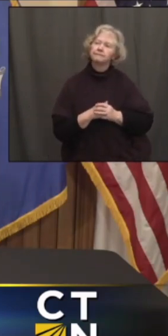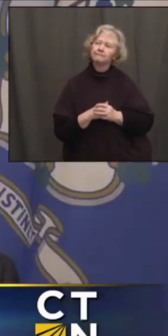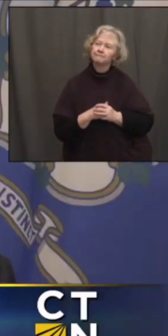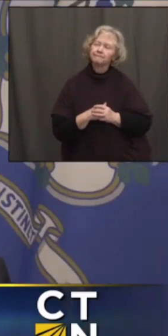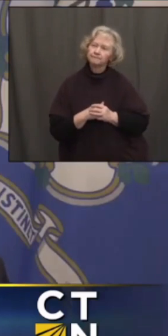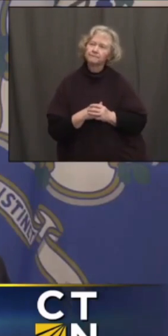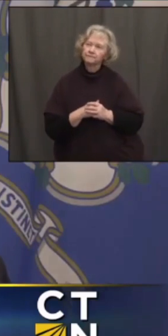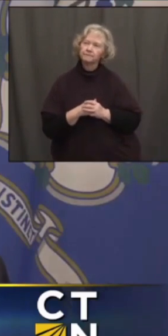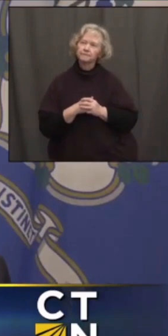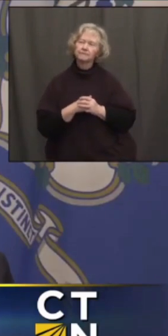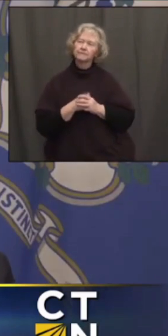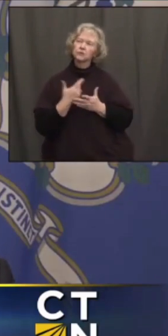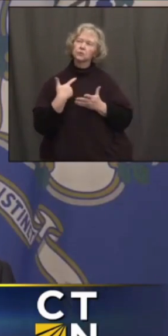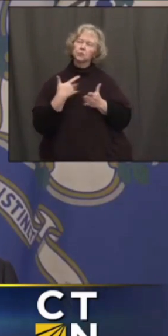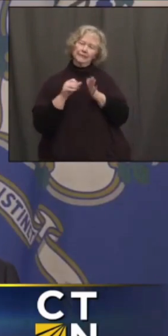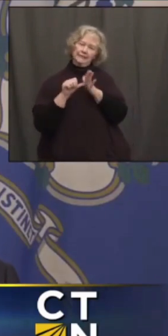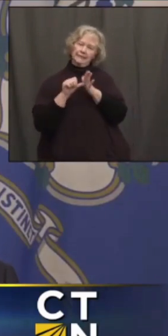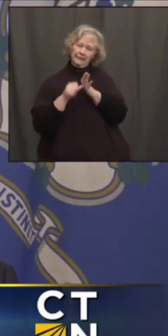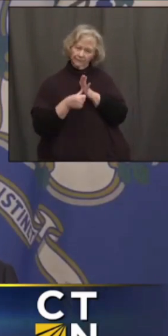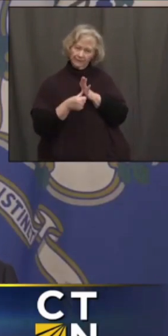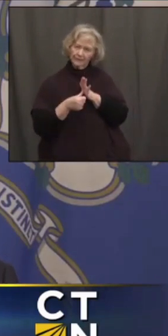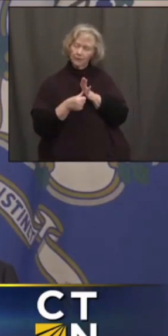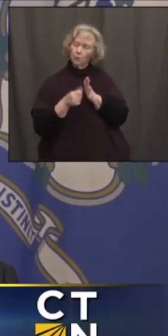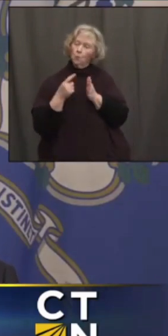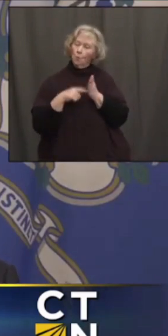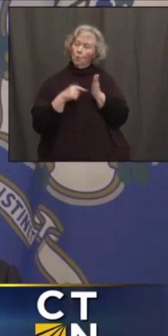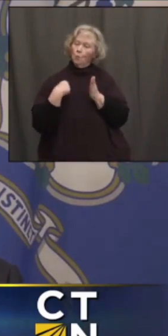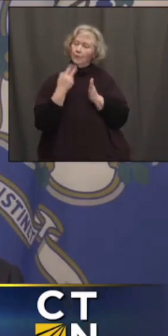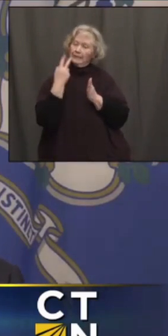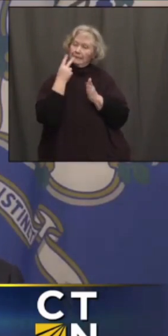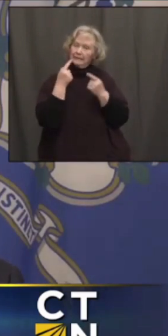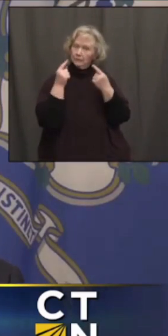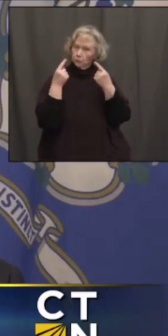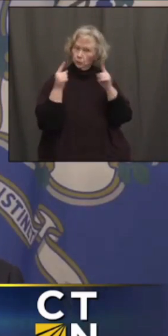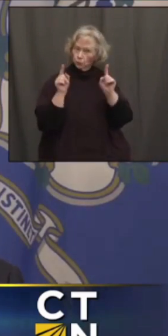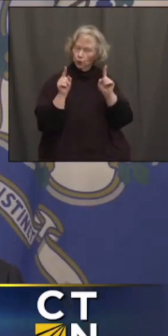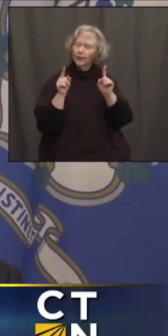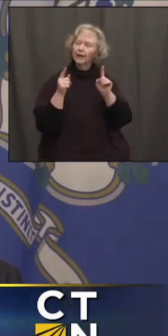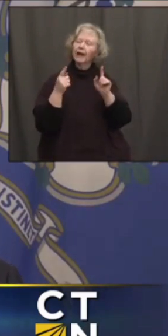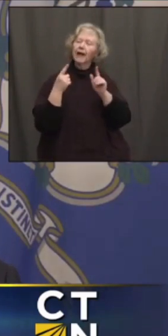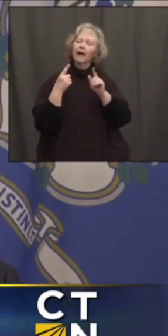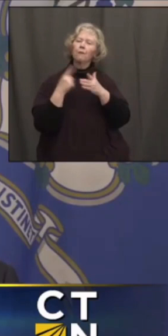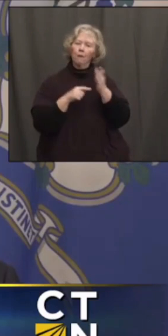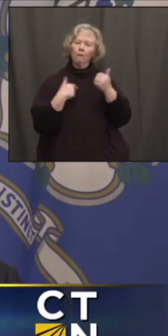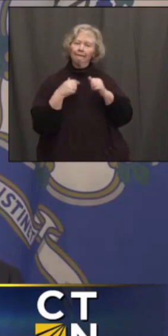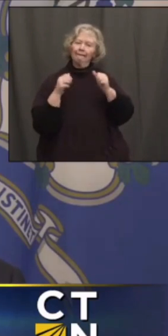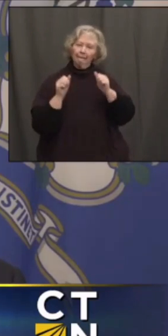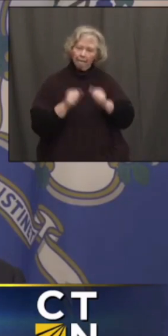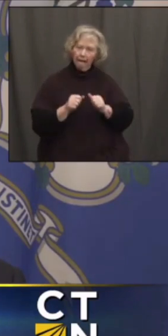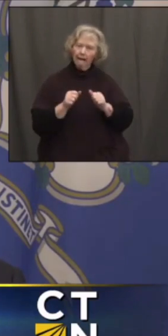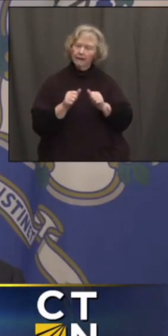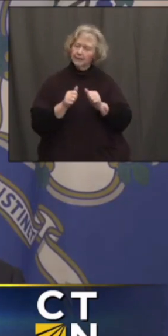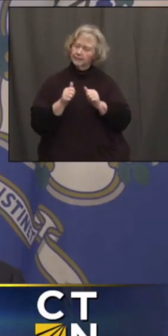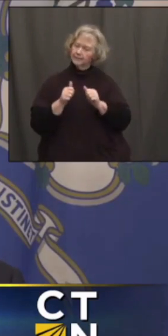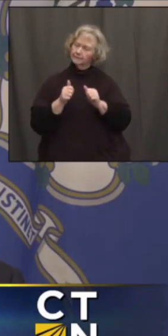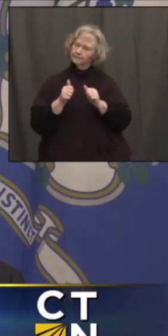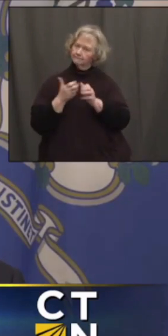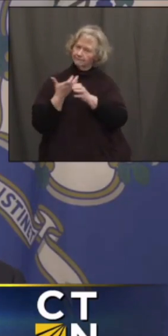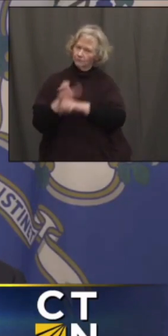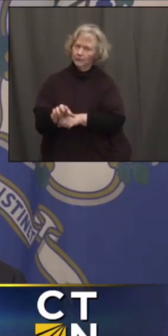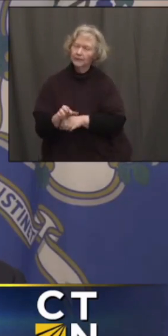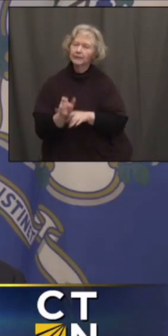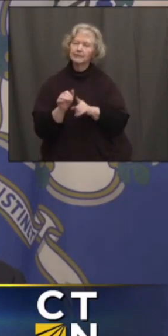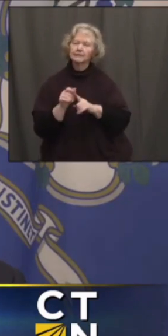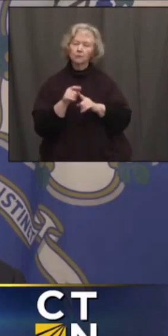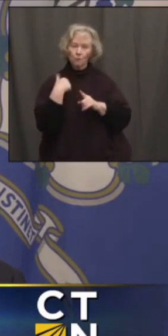Yeah, we wanted to emphasize that which works and that which is enforceable. And we know what works is the mask. We know what